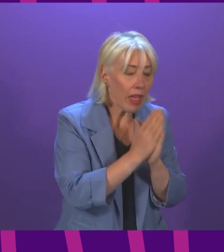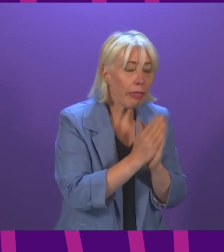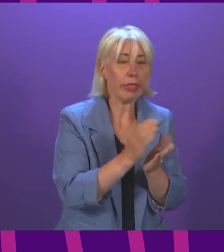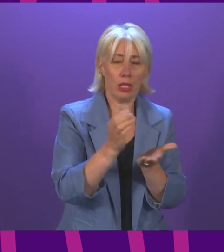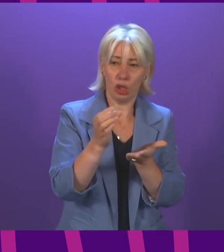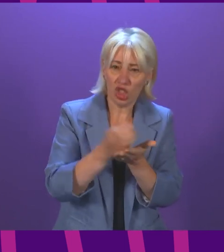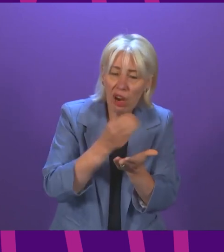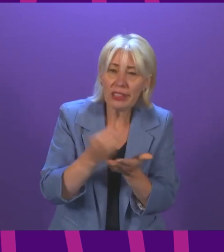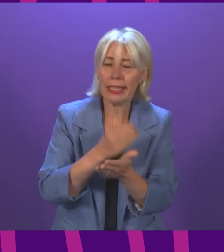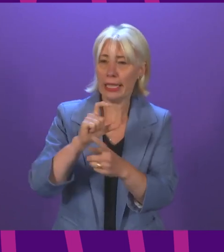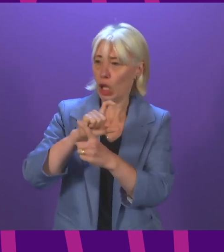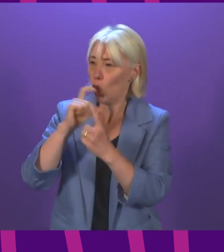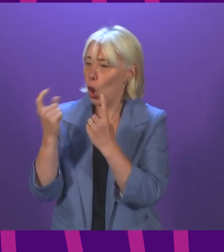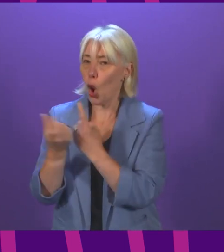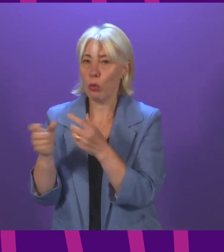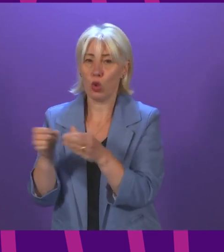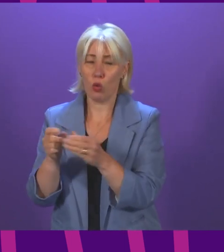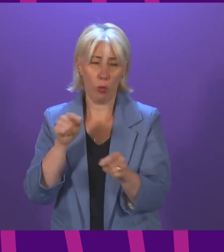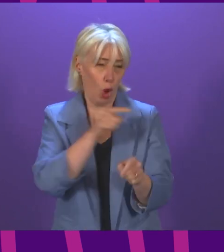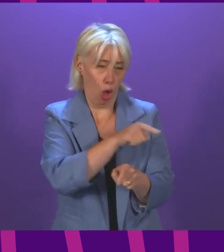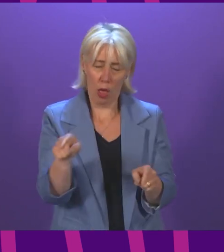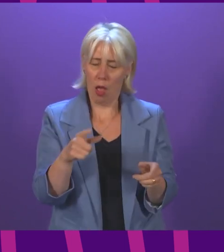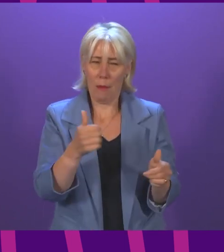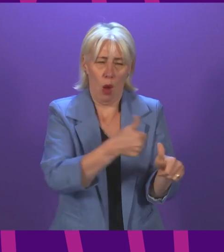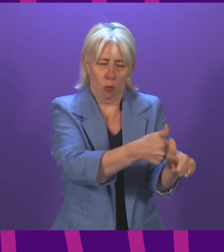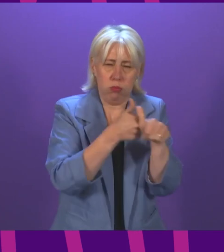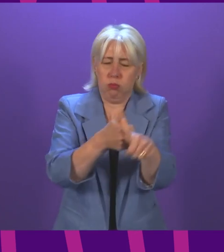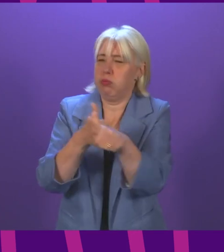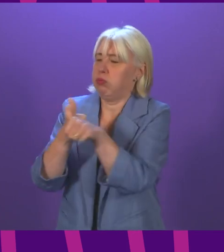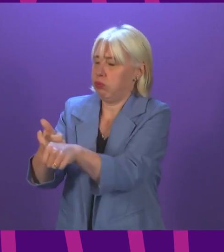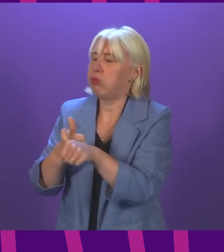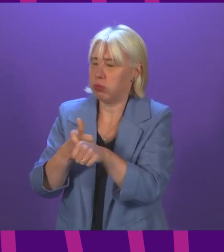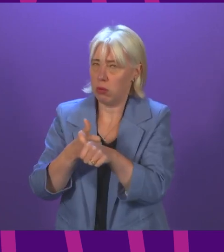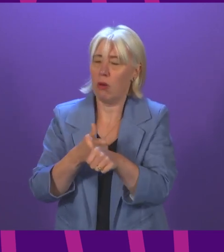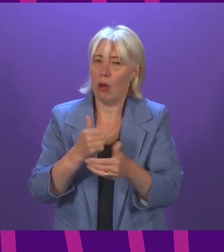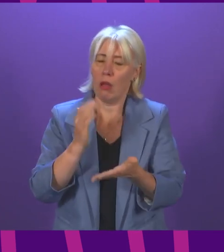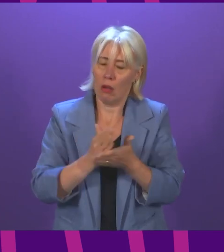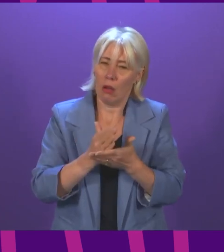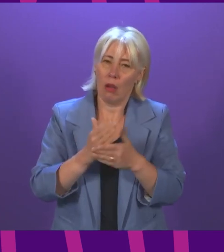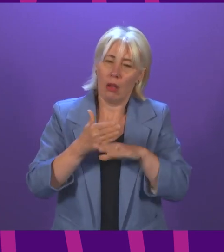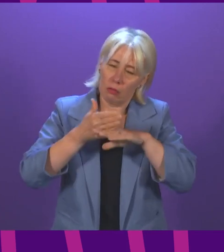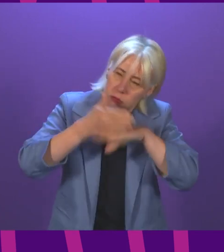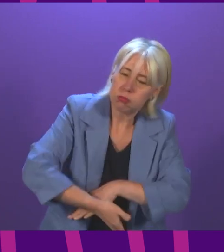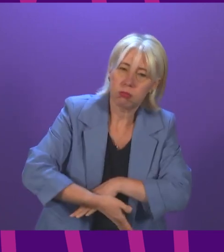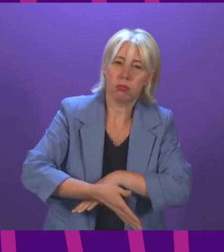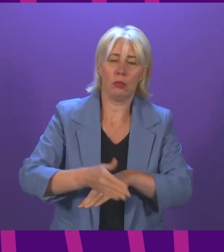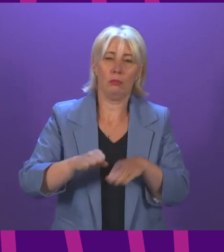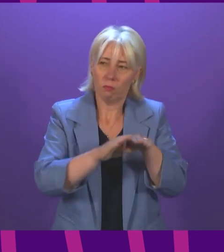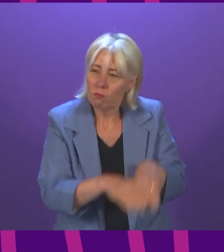and community groups who have contributed so much to supporting our efforts to deliver an inclusive national programme.